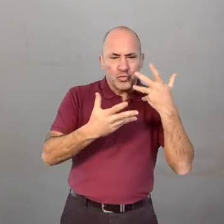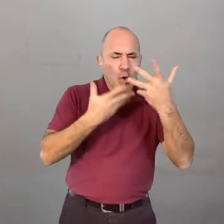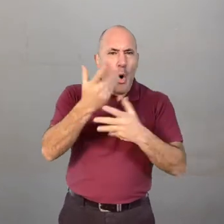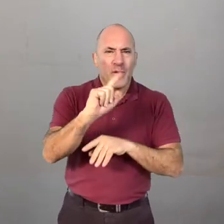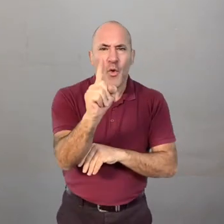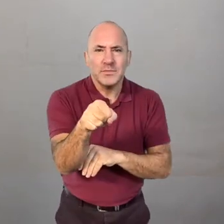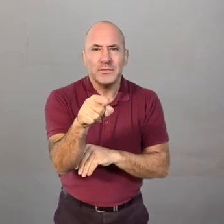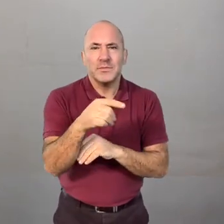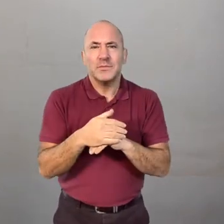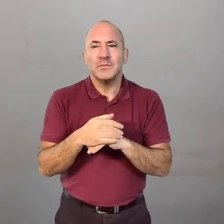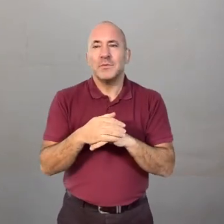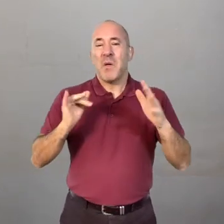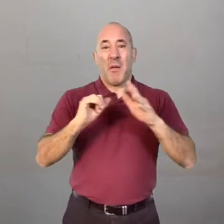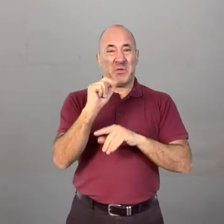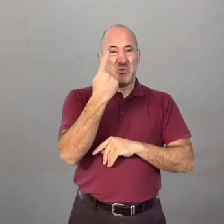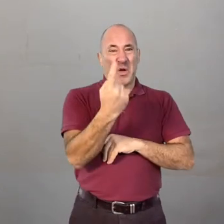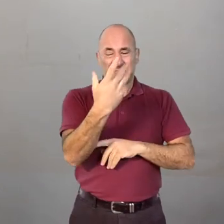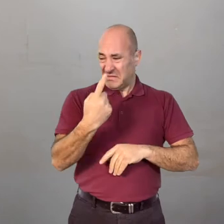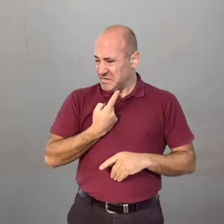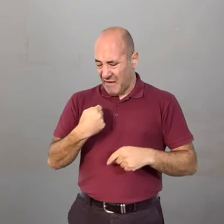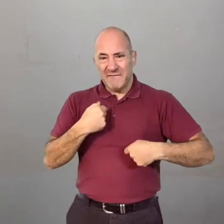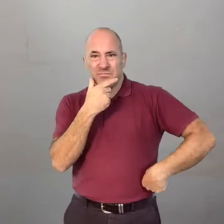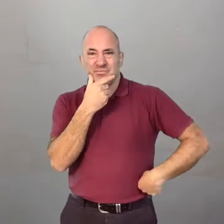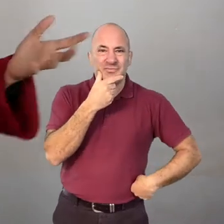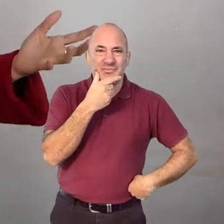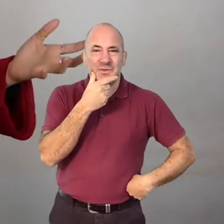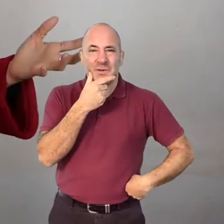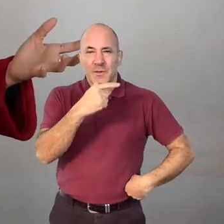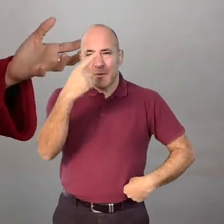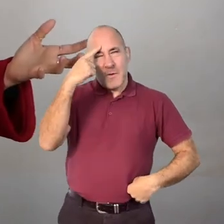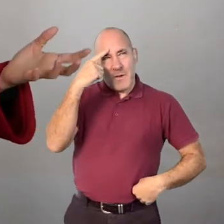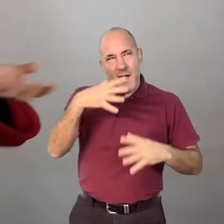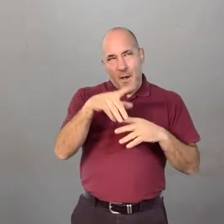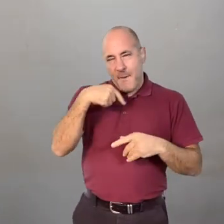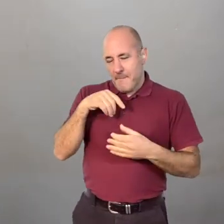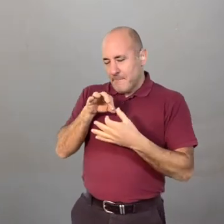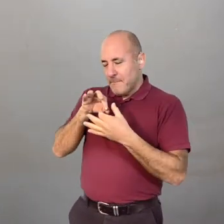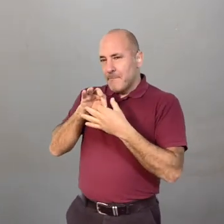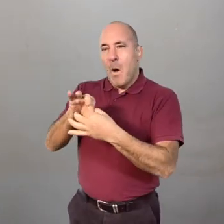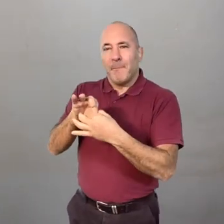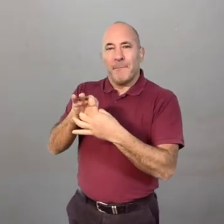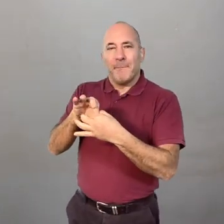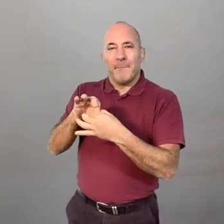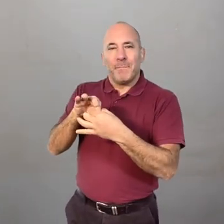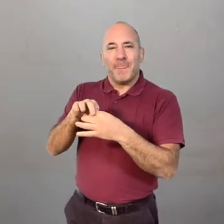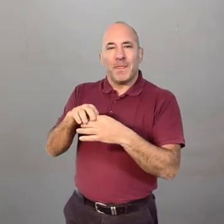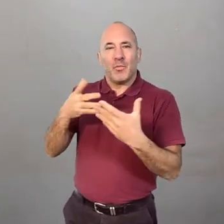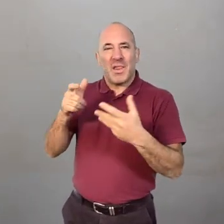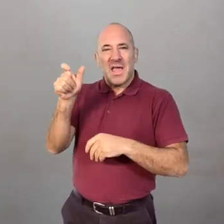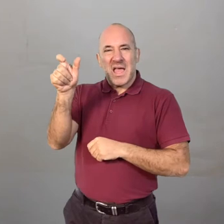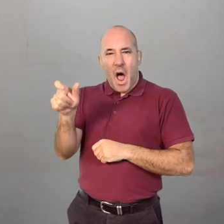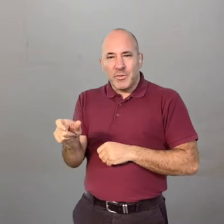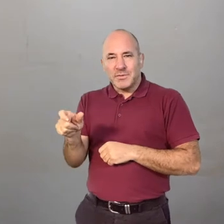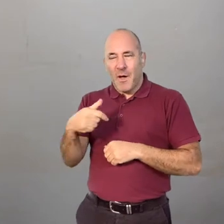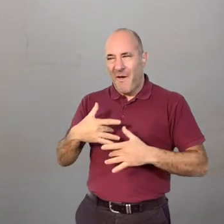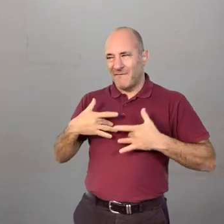do these characters tell together or if you're on your own really think about connecting